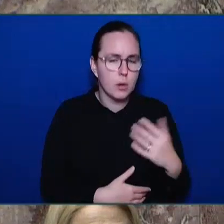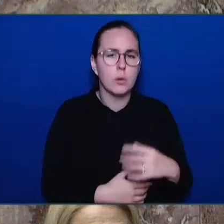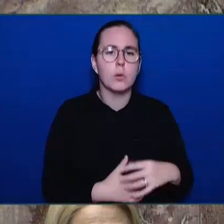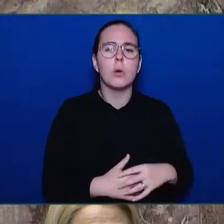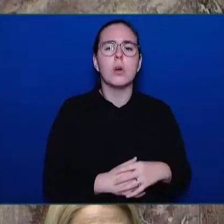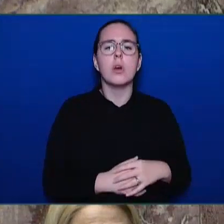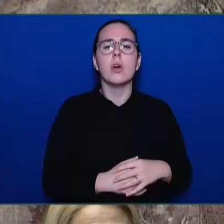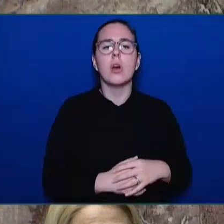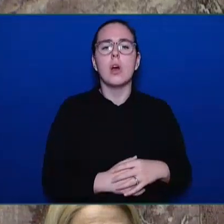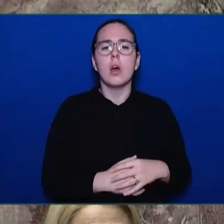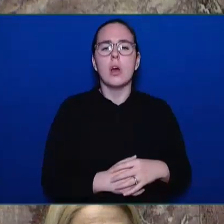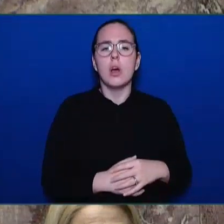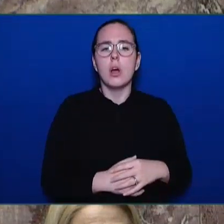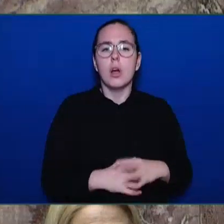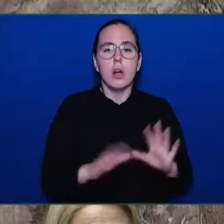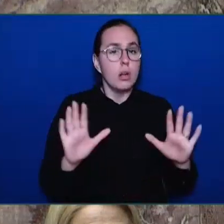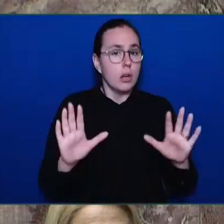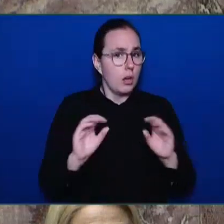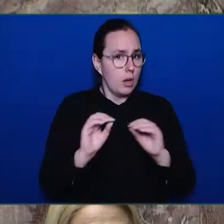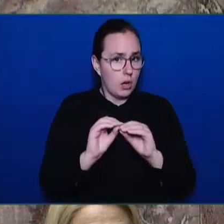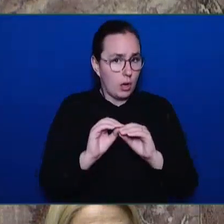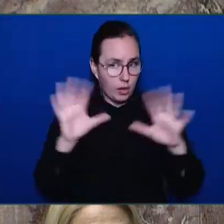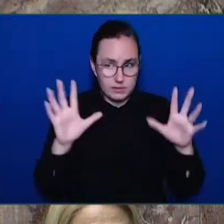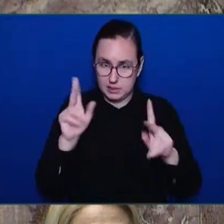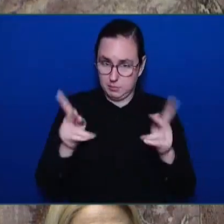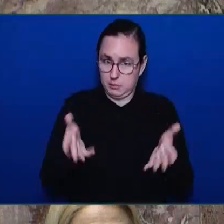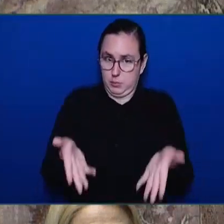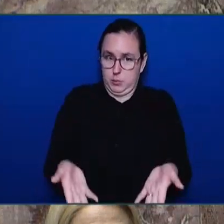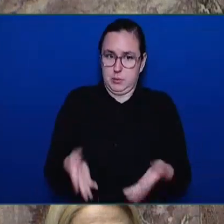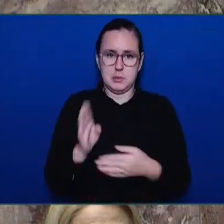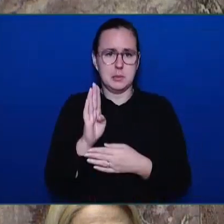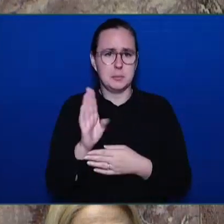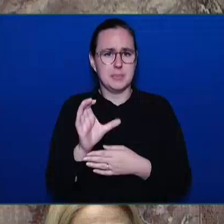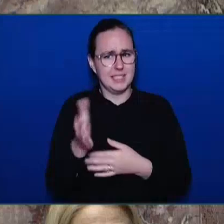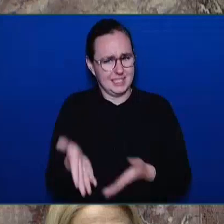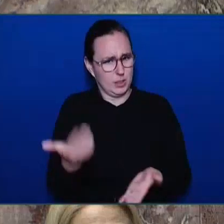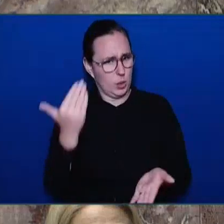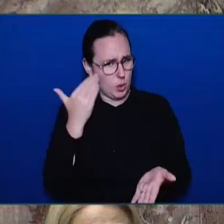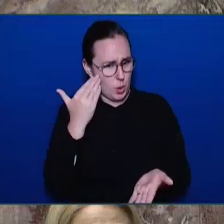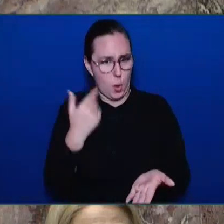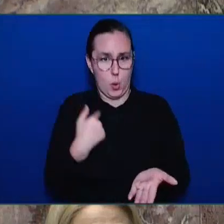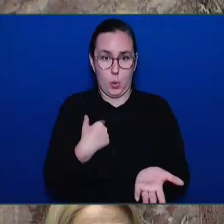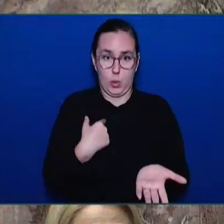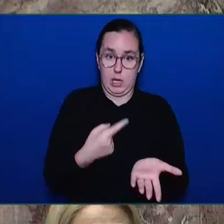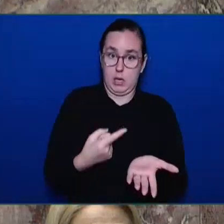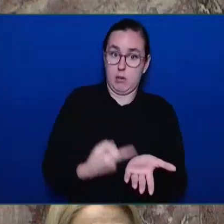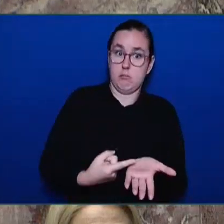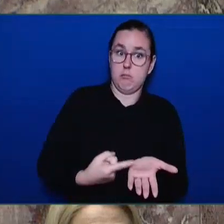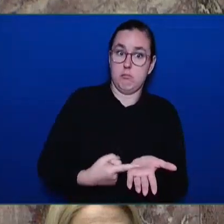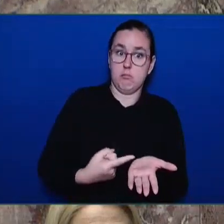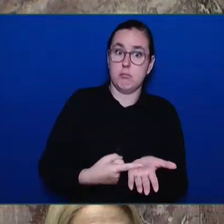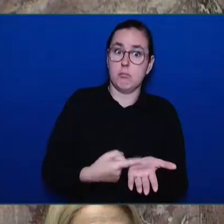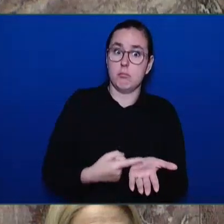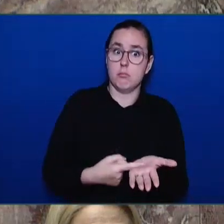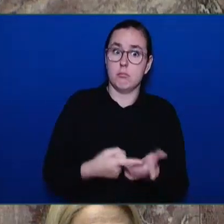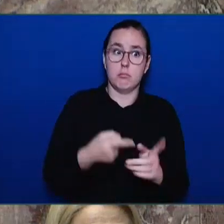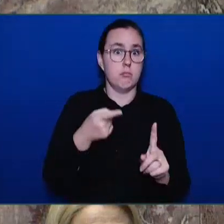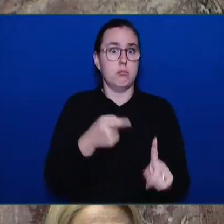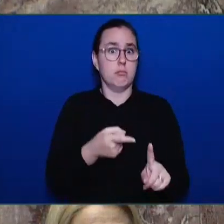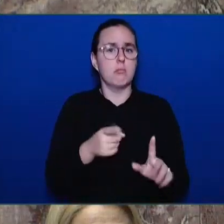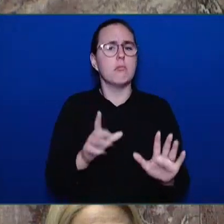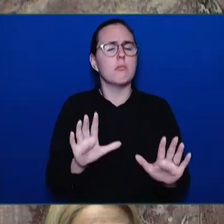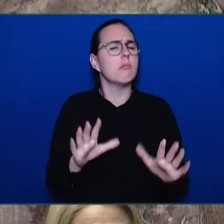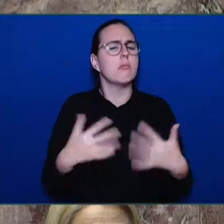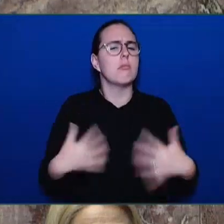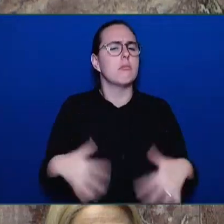understand that when we talk about the dramatic toll that the toxic drug poisoning crisis in